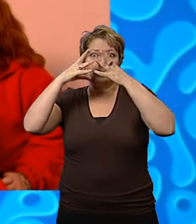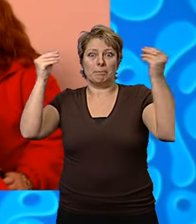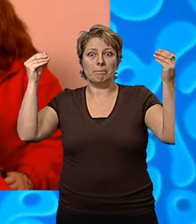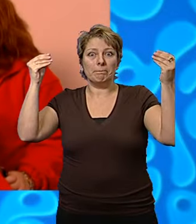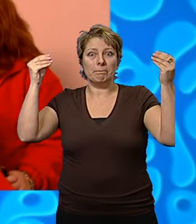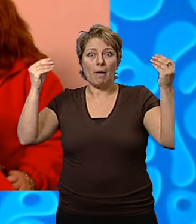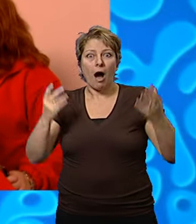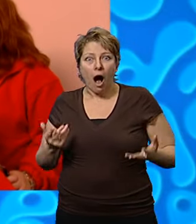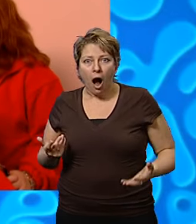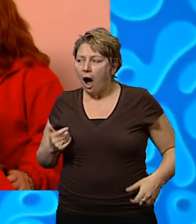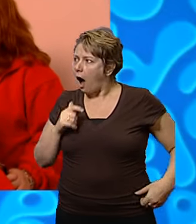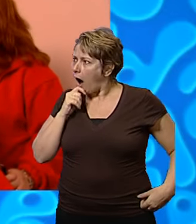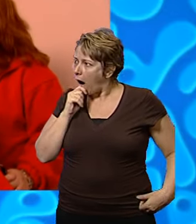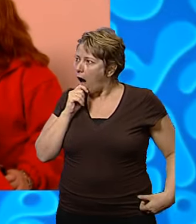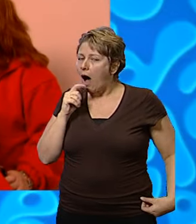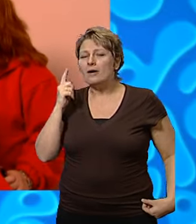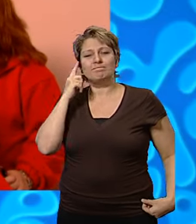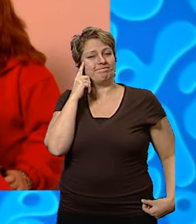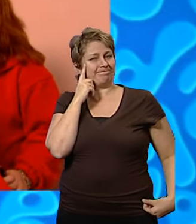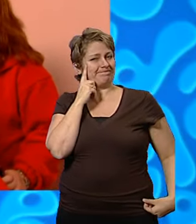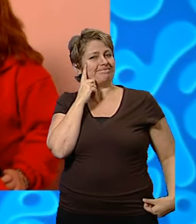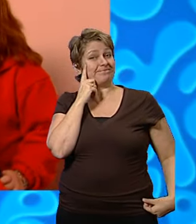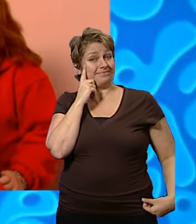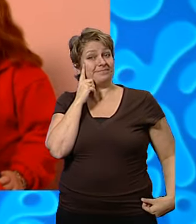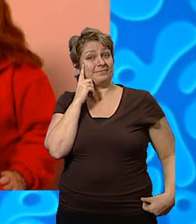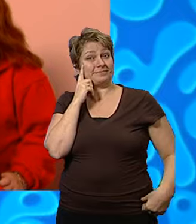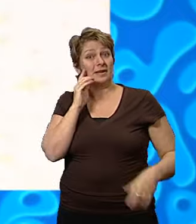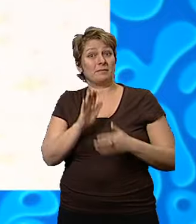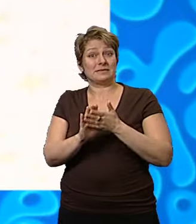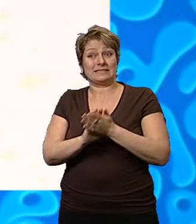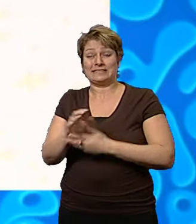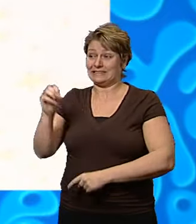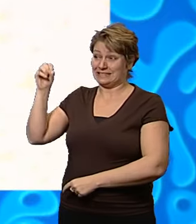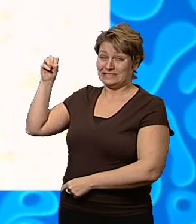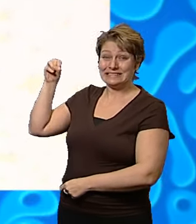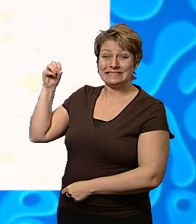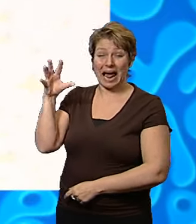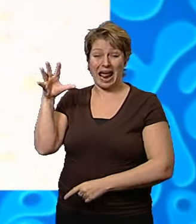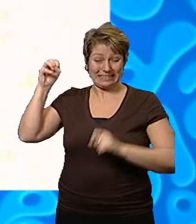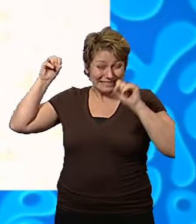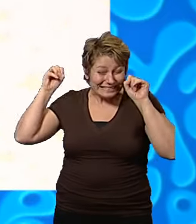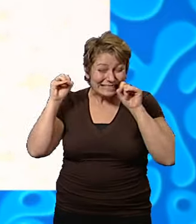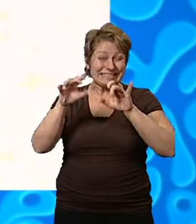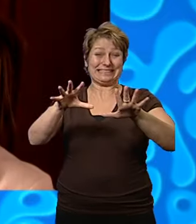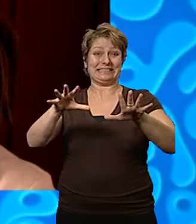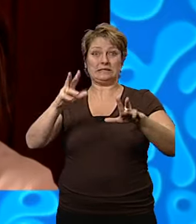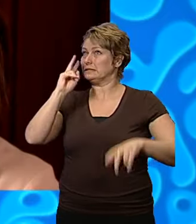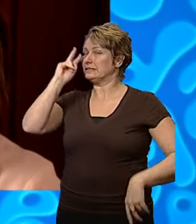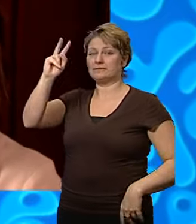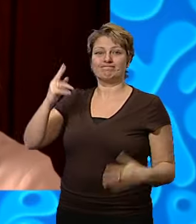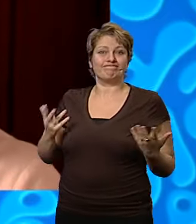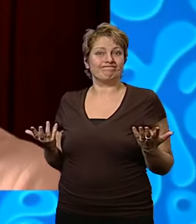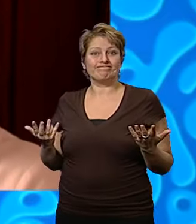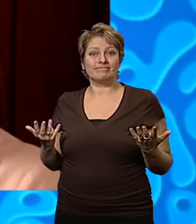Yeah, I thought that might happen. So when the sun lights up the room, you can't see the stars anymore. But when the sun goes